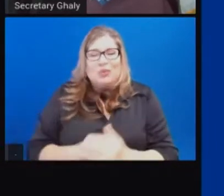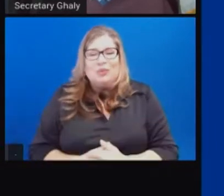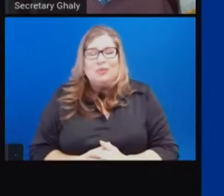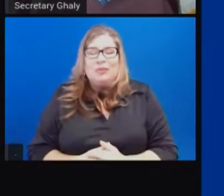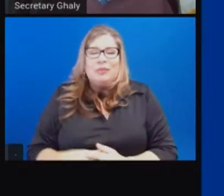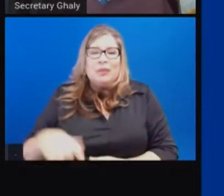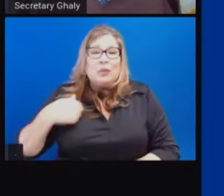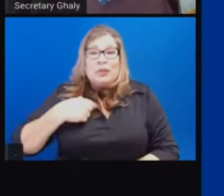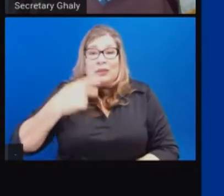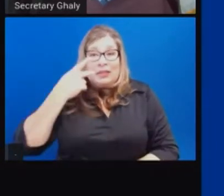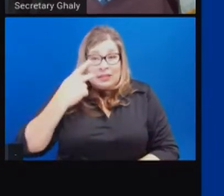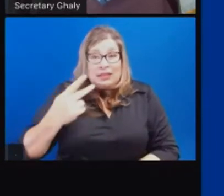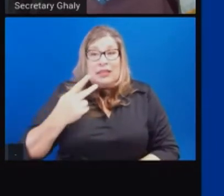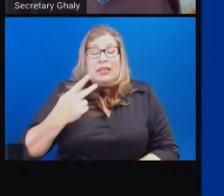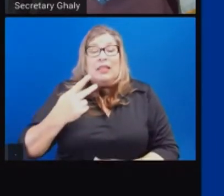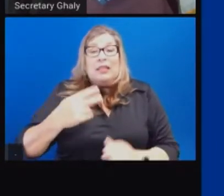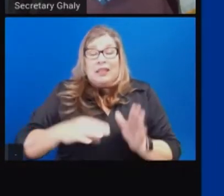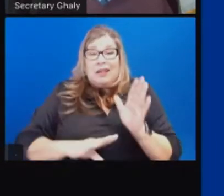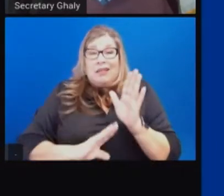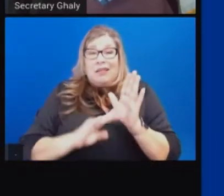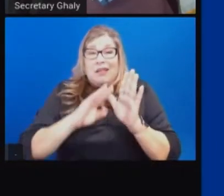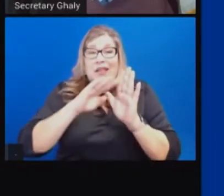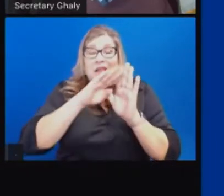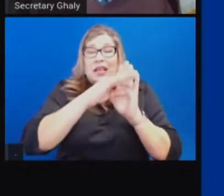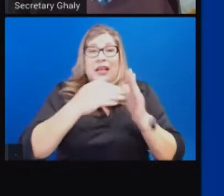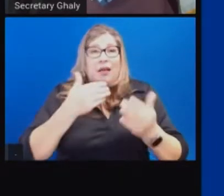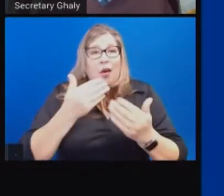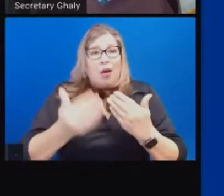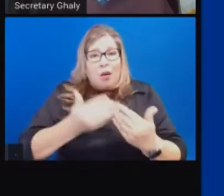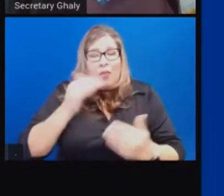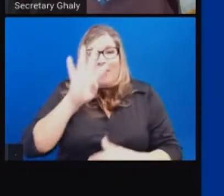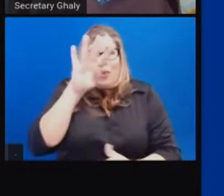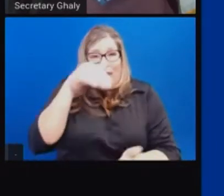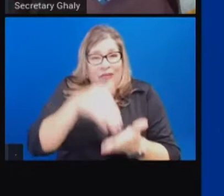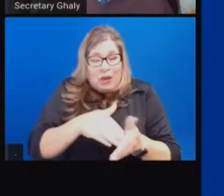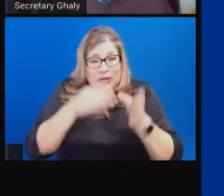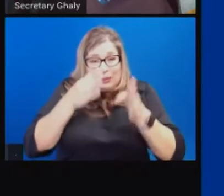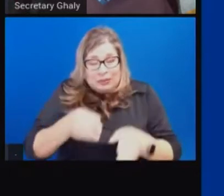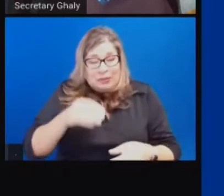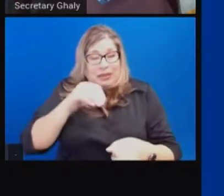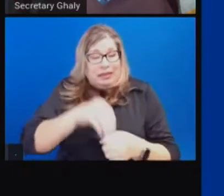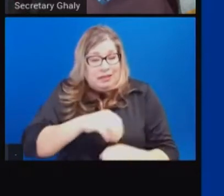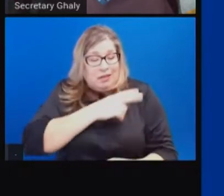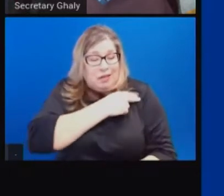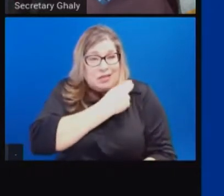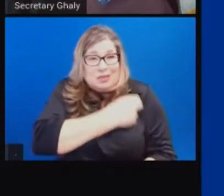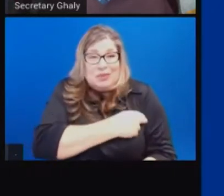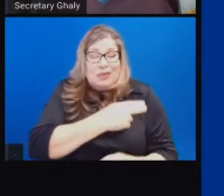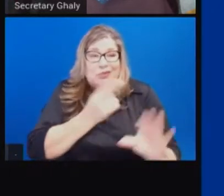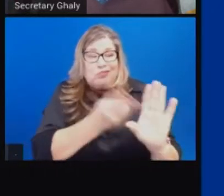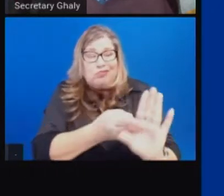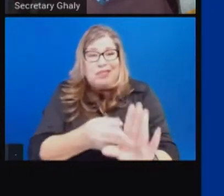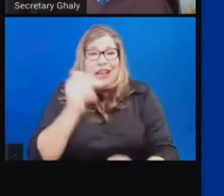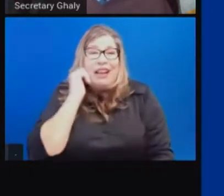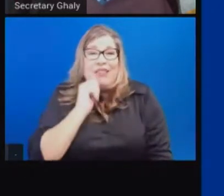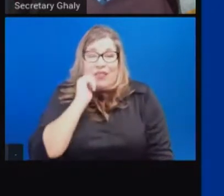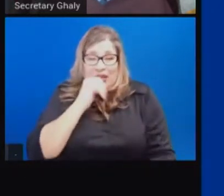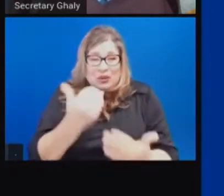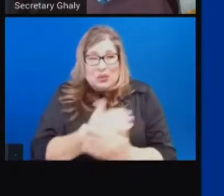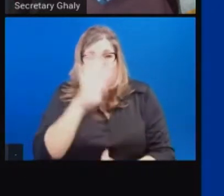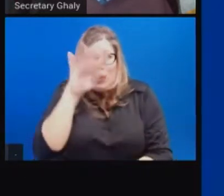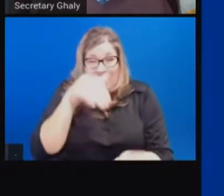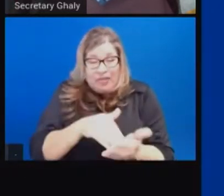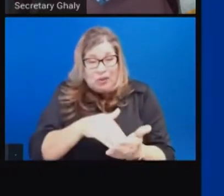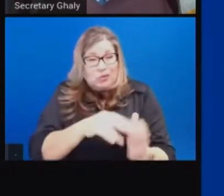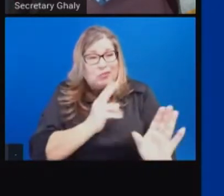highs almost near 4,000 admissions a day into our hospitals because of COVID, now seeing